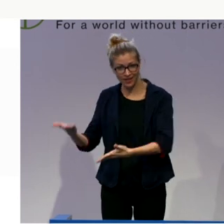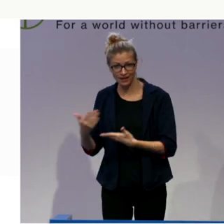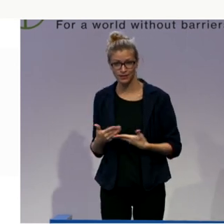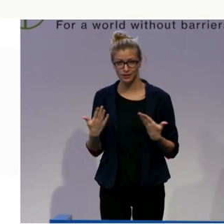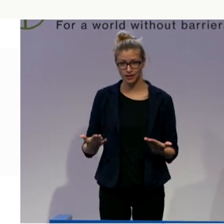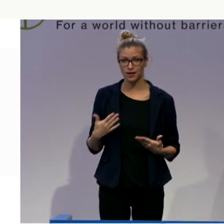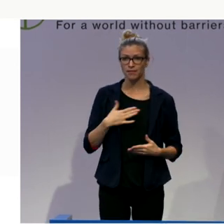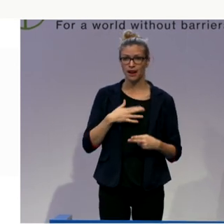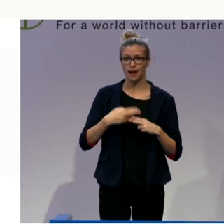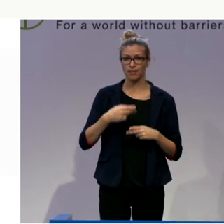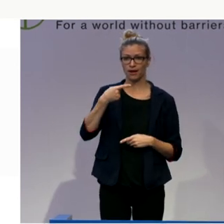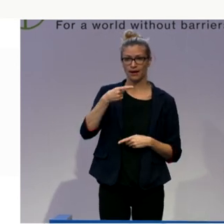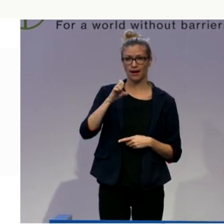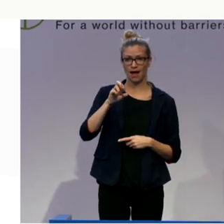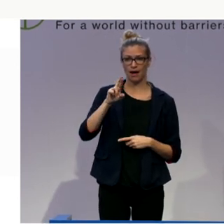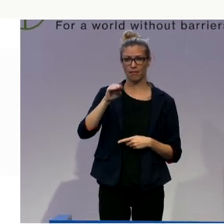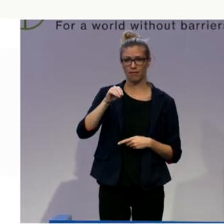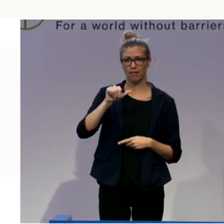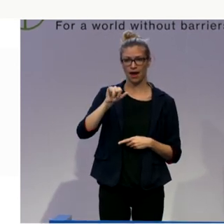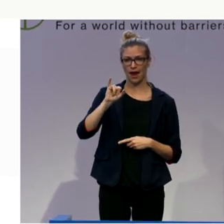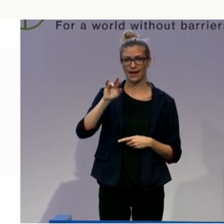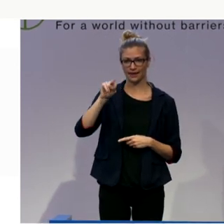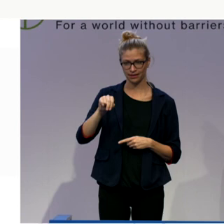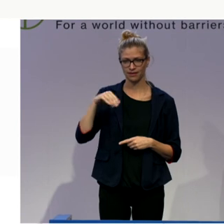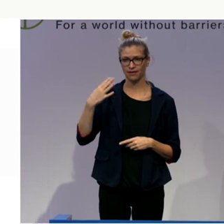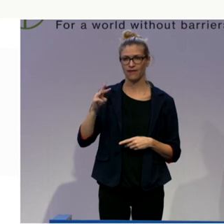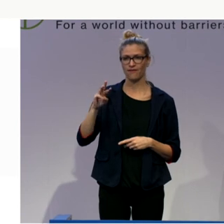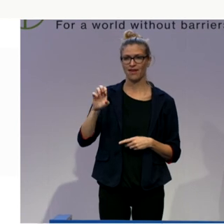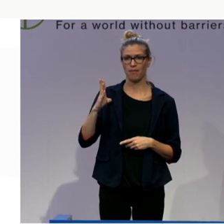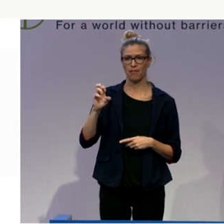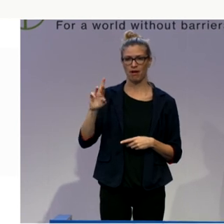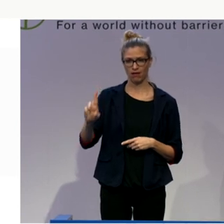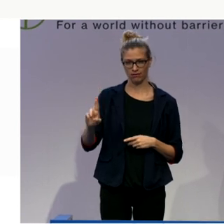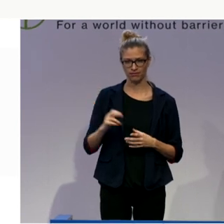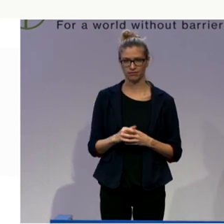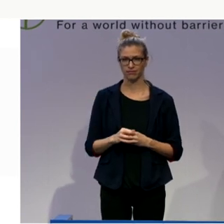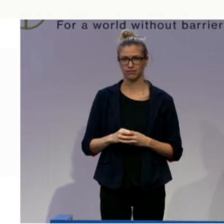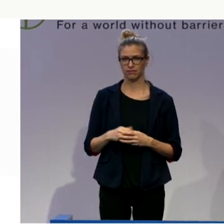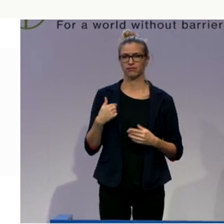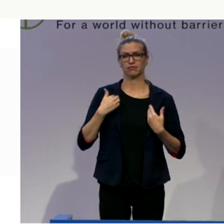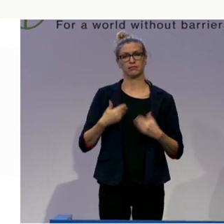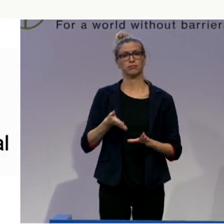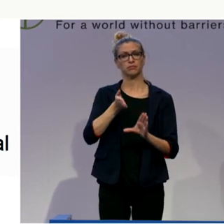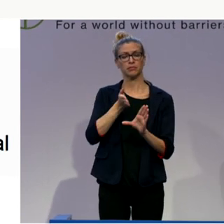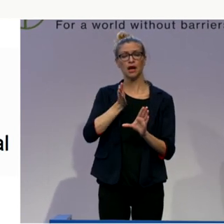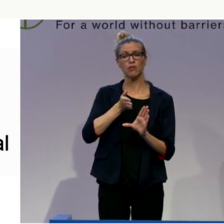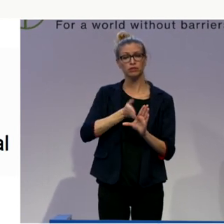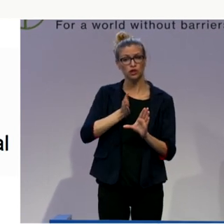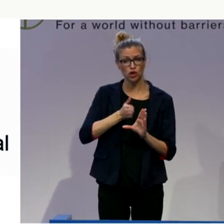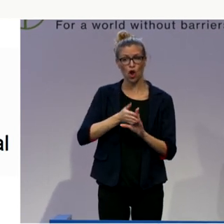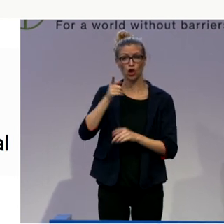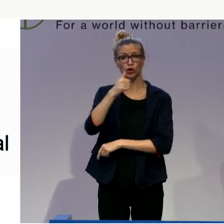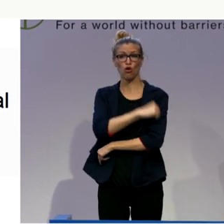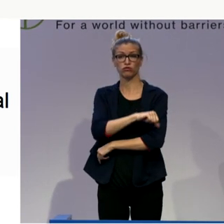name is Gemma Weber, and I'm a professor in clinical psychology here at the University of Vienna. And in addition, I am